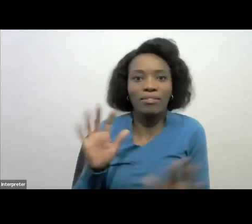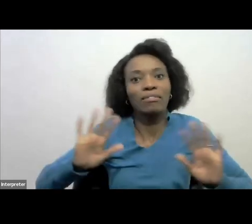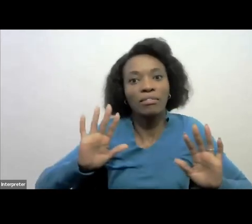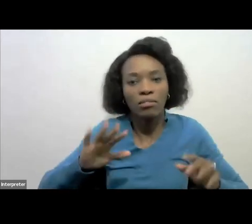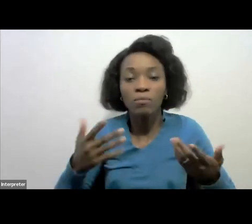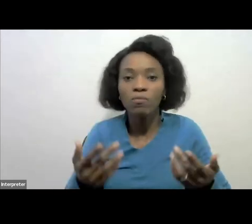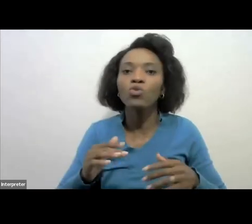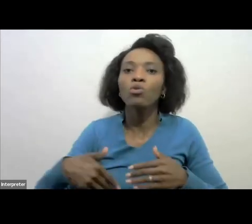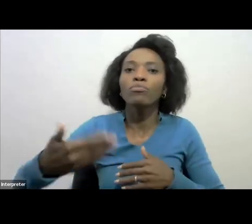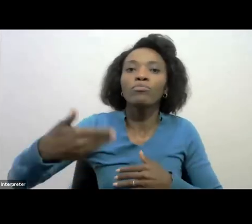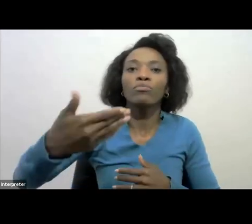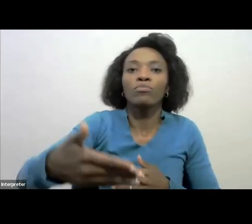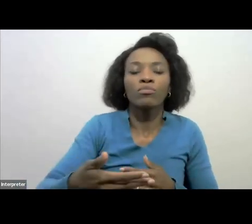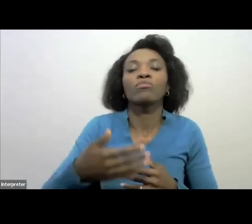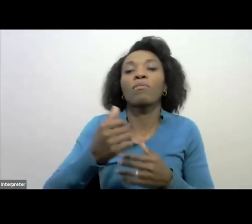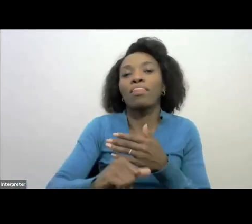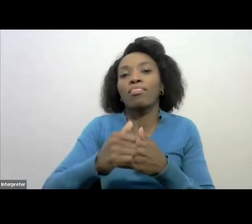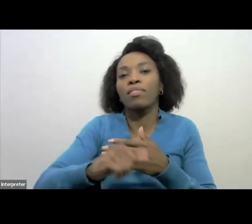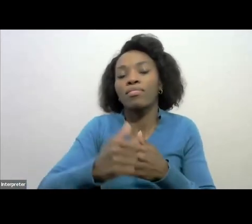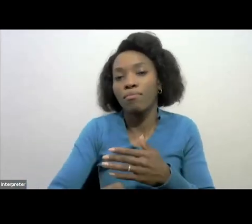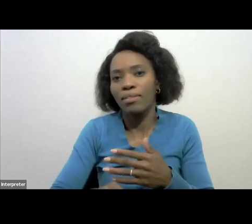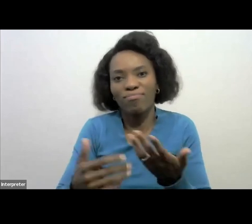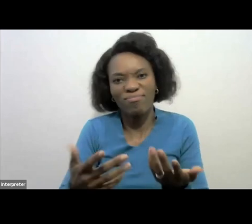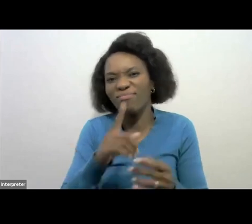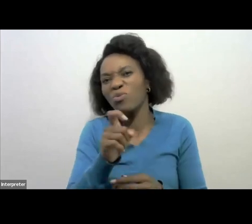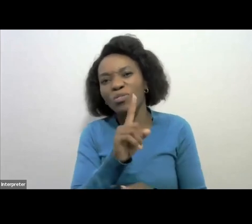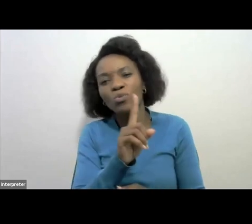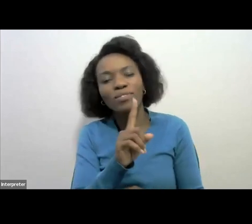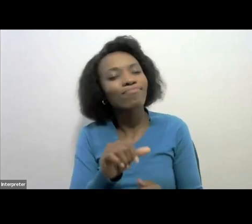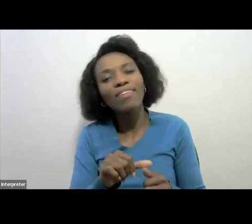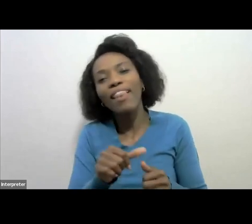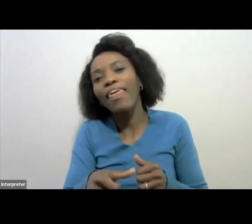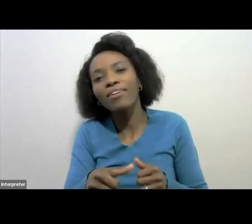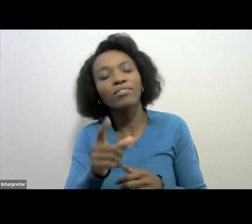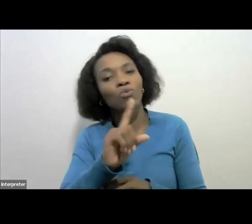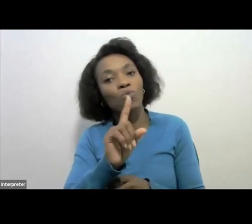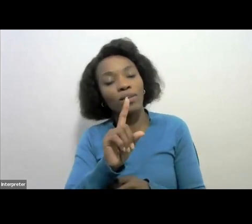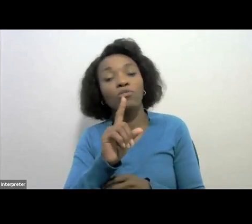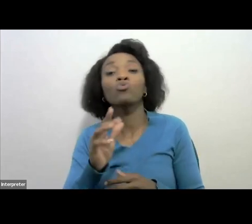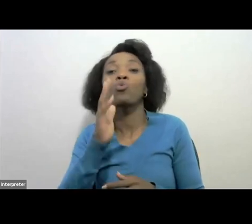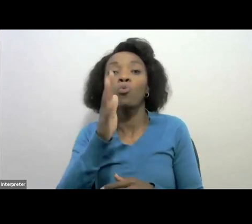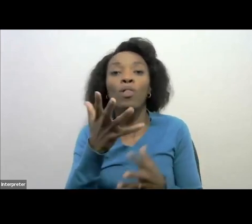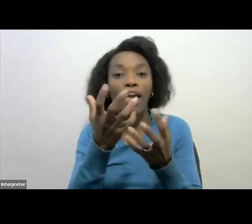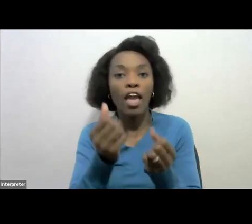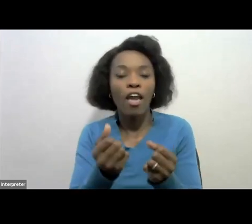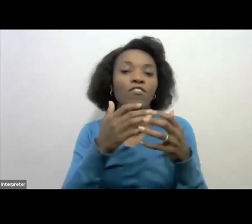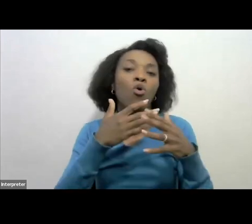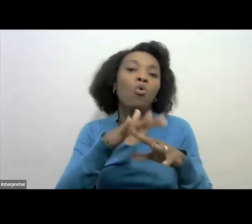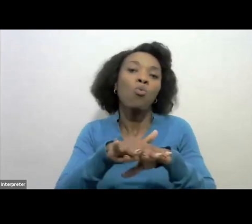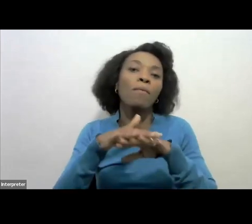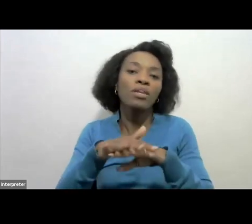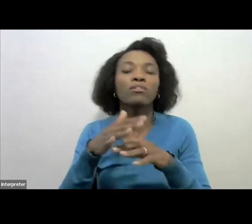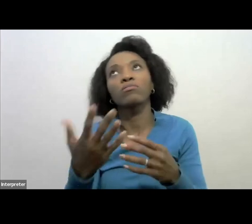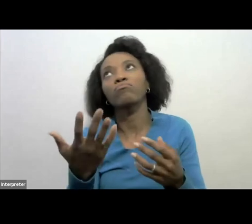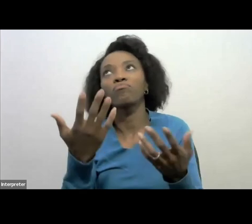months, the question would be, what is next? In the coming months, we'll be hosting the webinars, for example, trust.